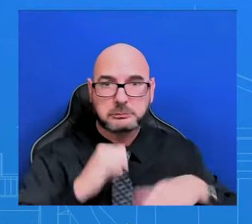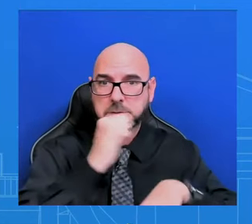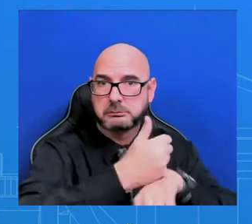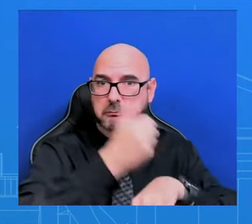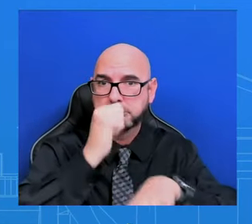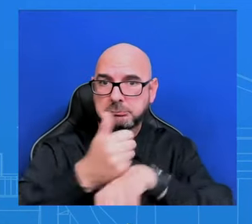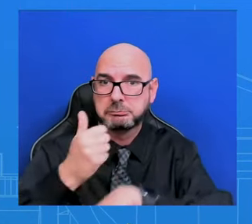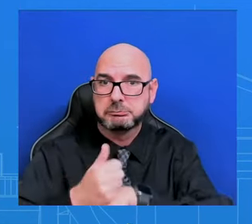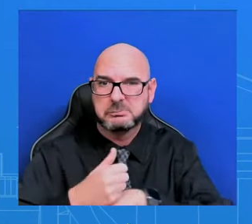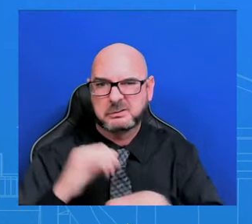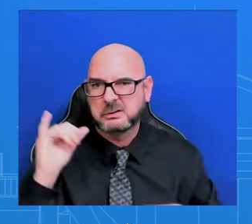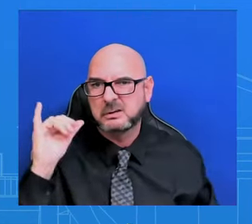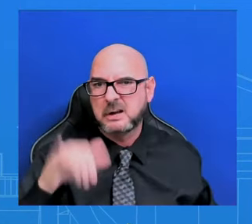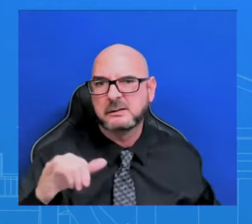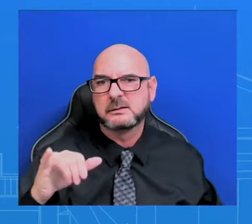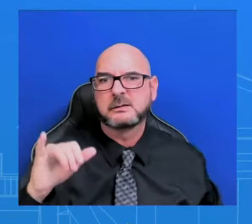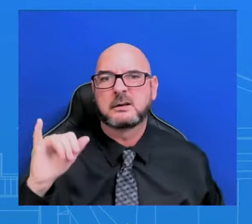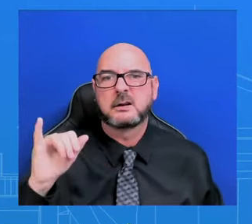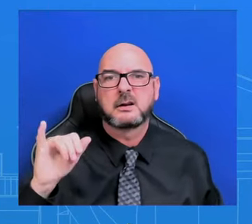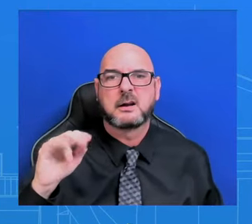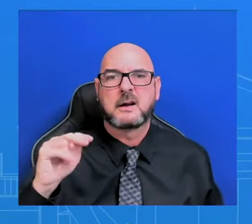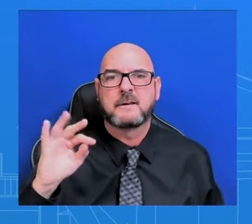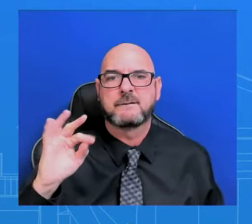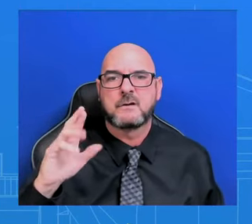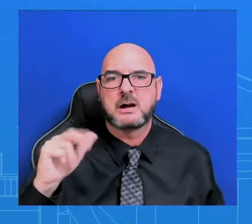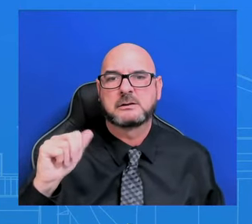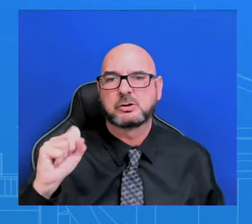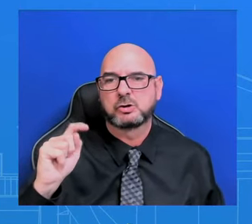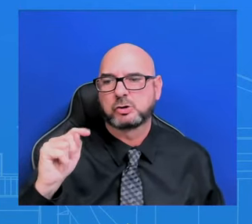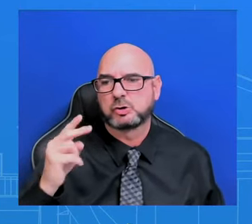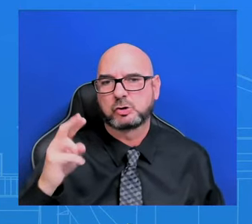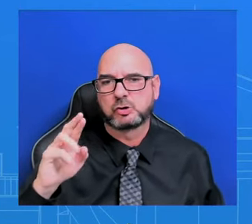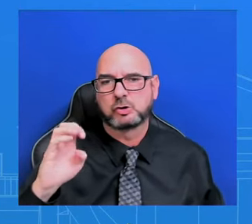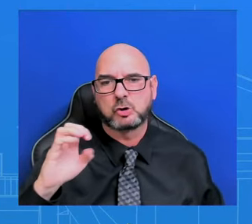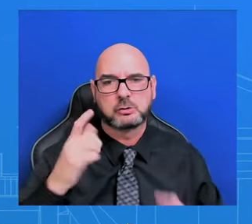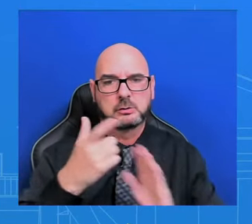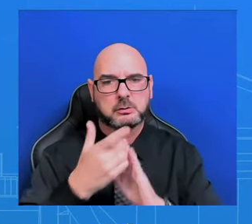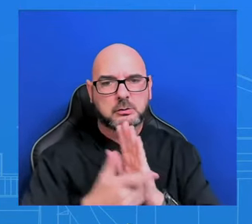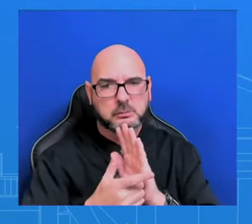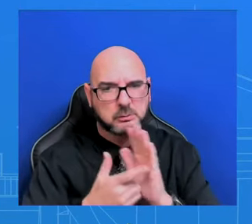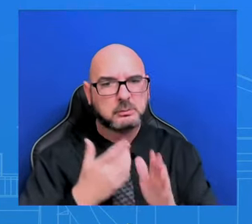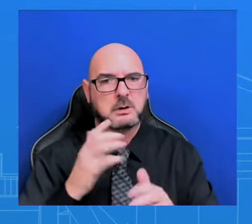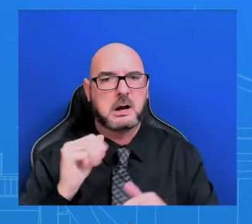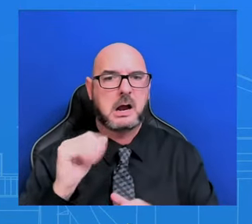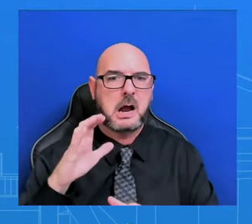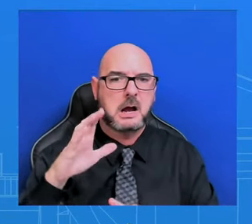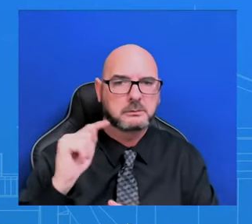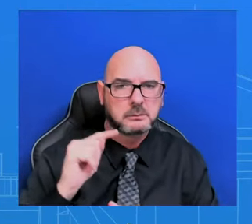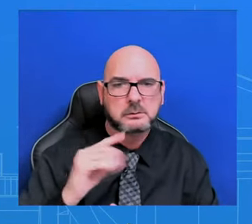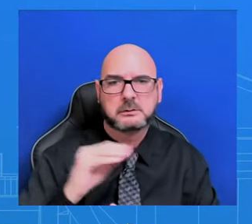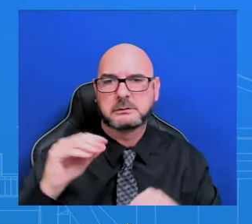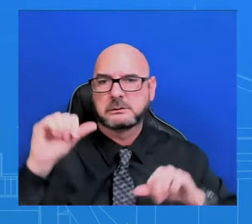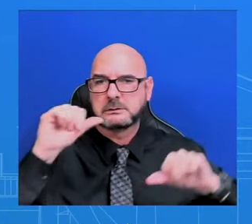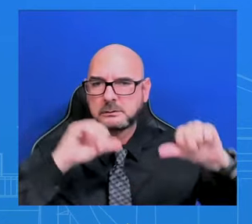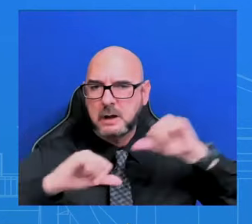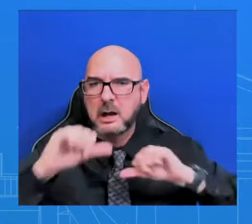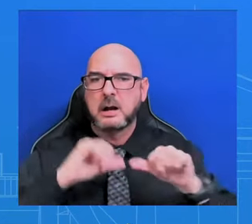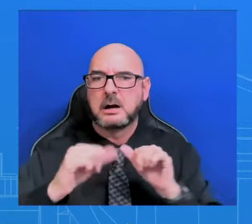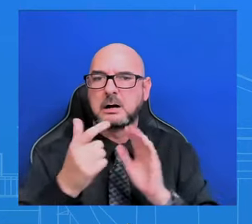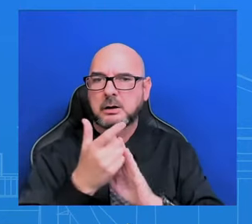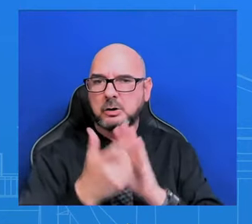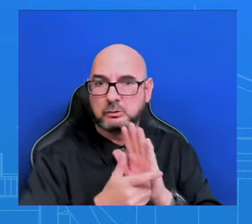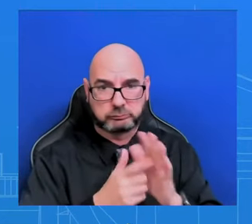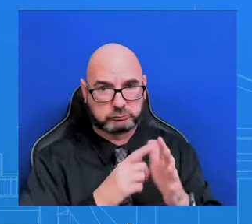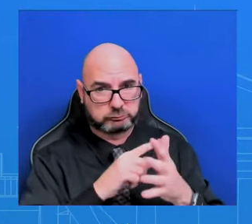Act or whether it is the Chips and Science Act, I mean, there are multiple, we believe multiple reasons,